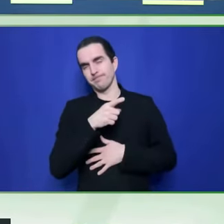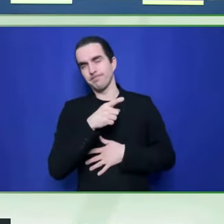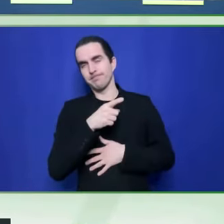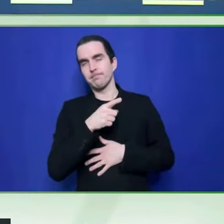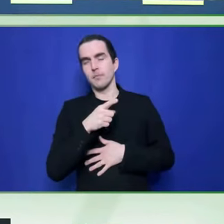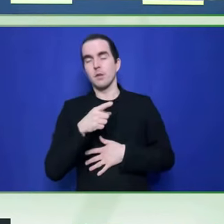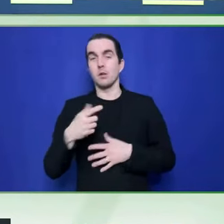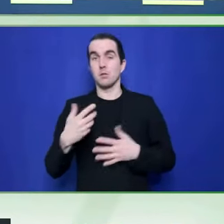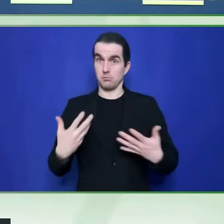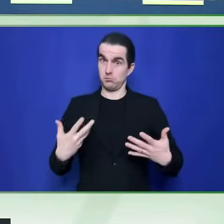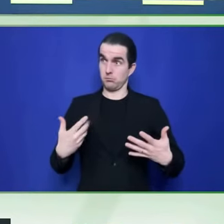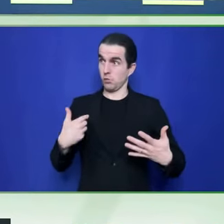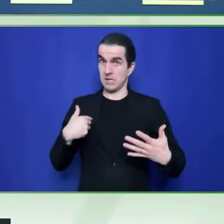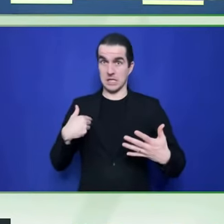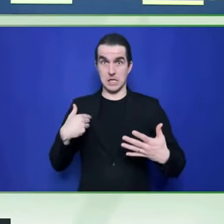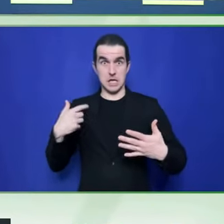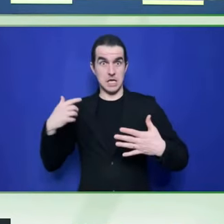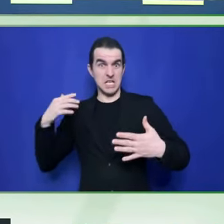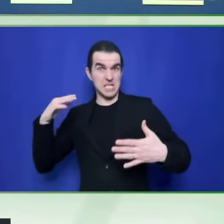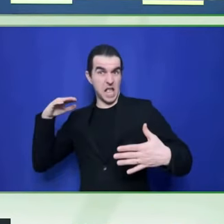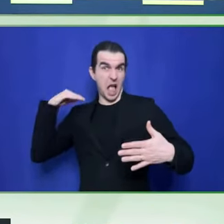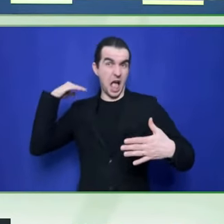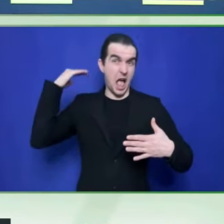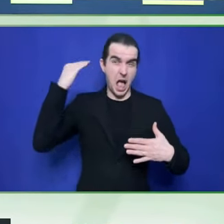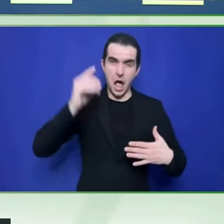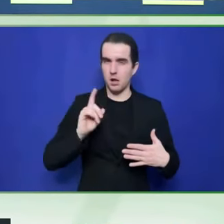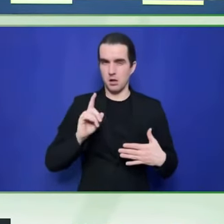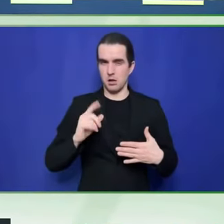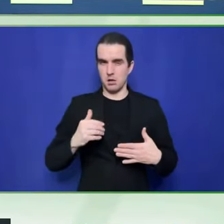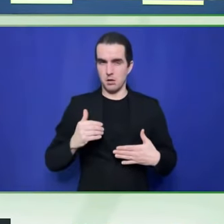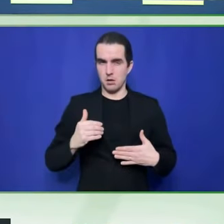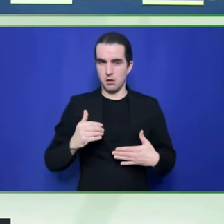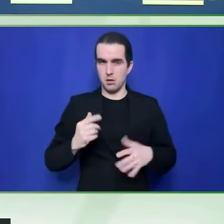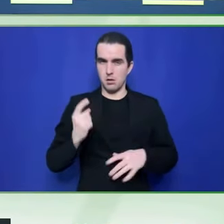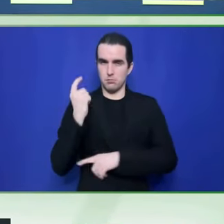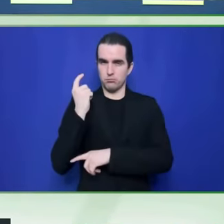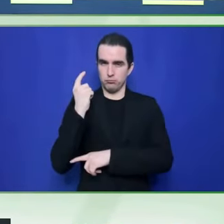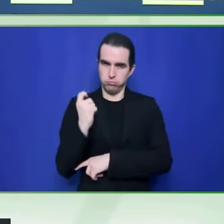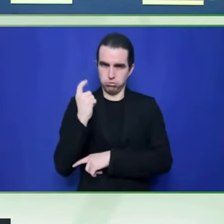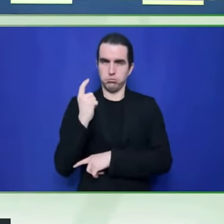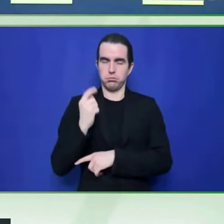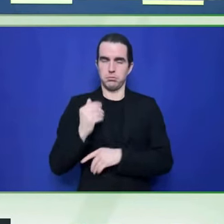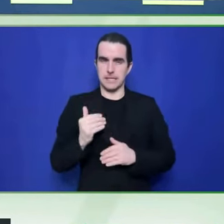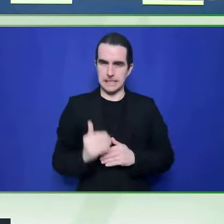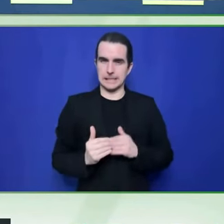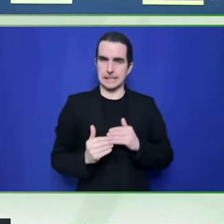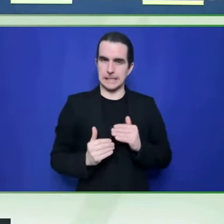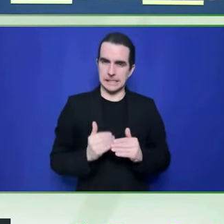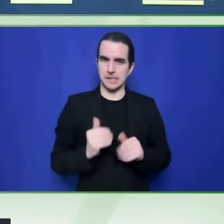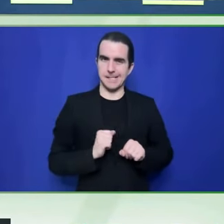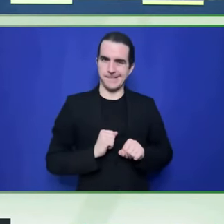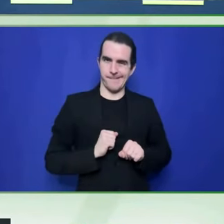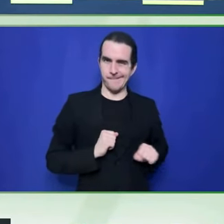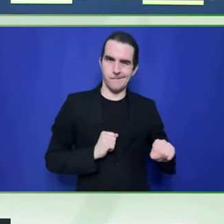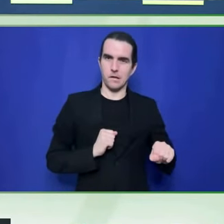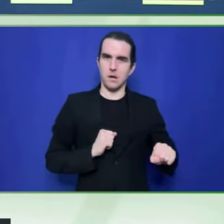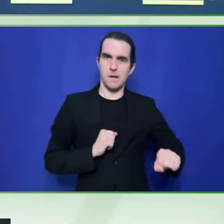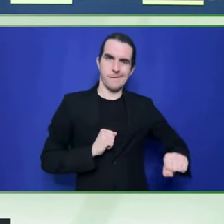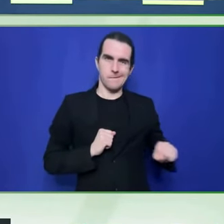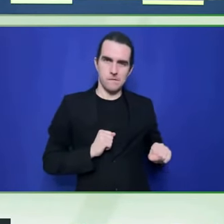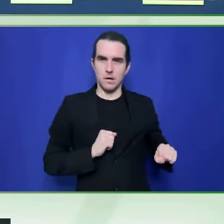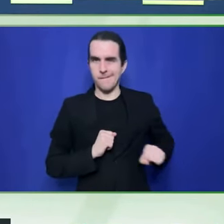So, but I think that the start, as a start line, we are, we have a good start. As I said,